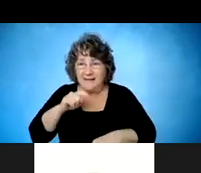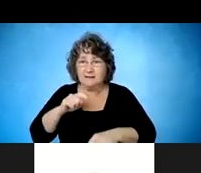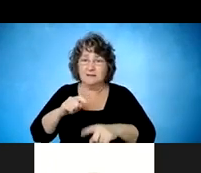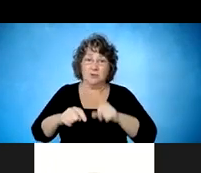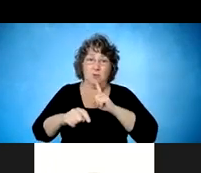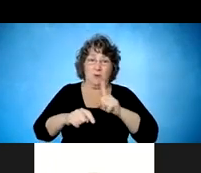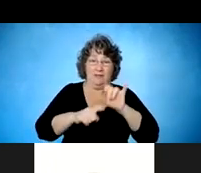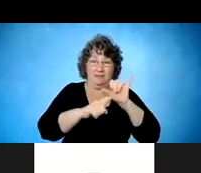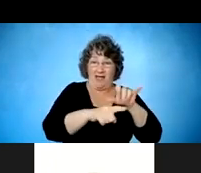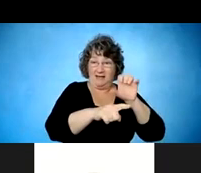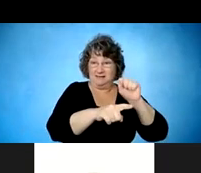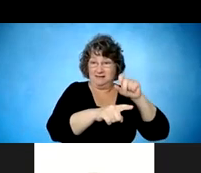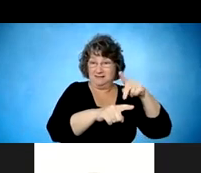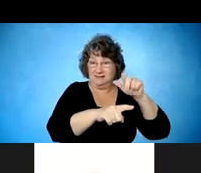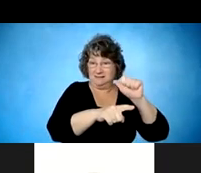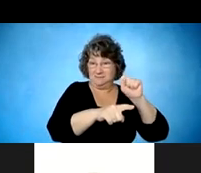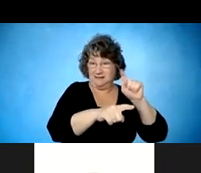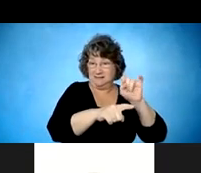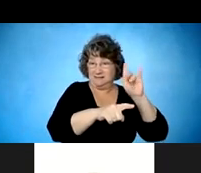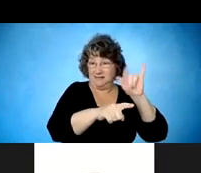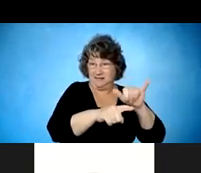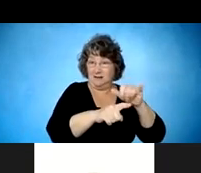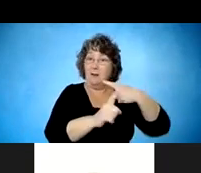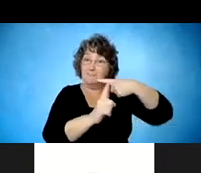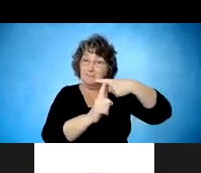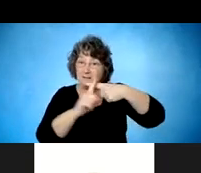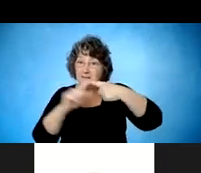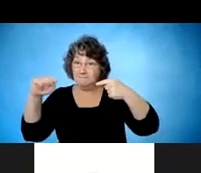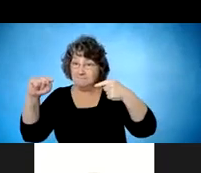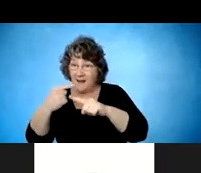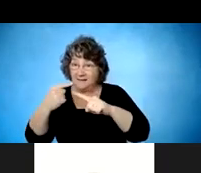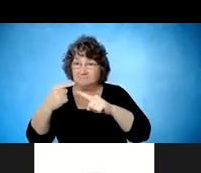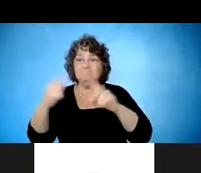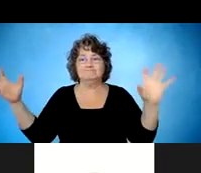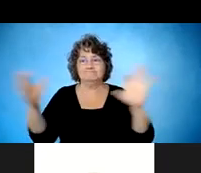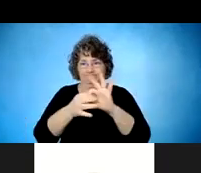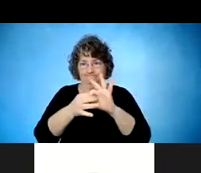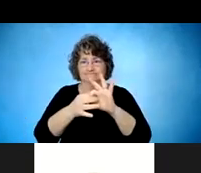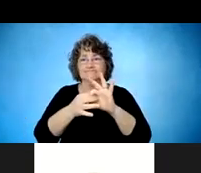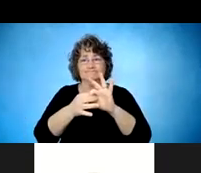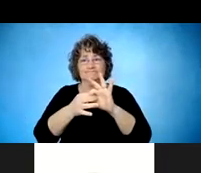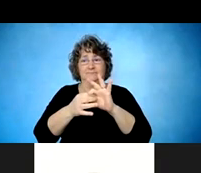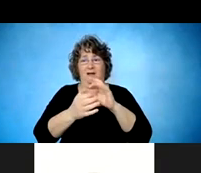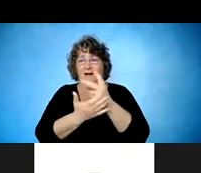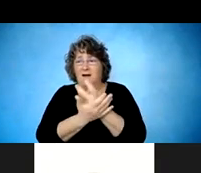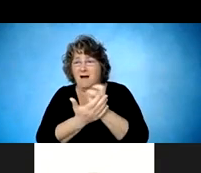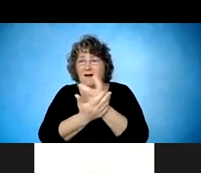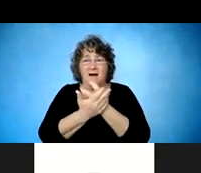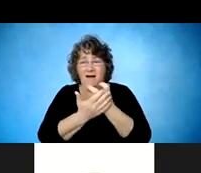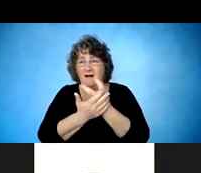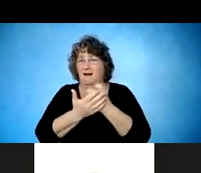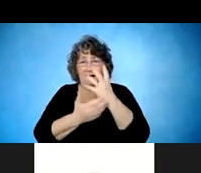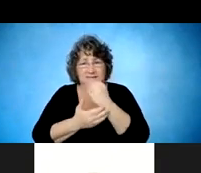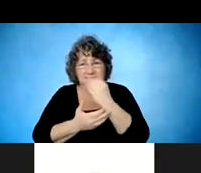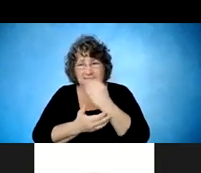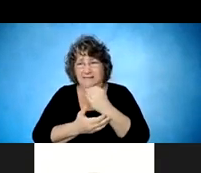It could, the spasticity and pain impacts people's sleep, their ability to do things on a daily basis, even just getting out